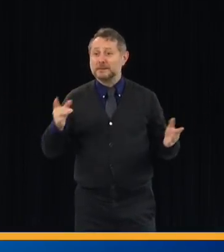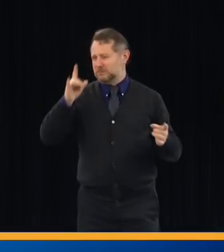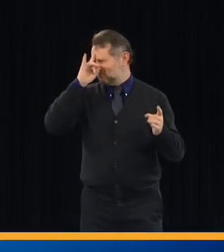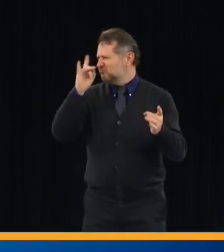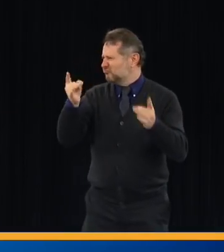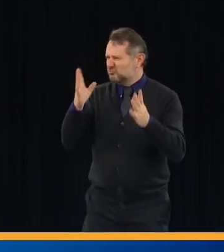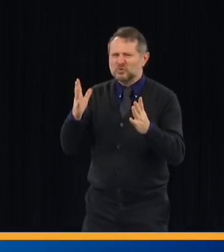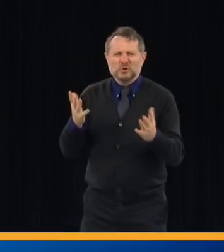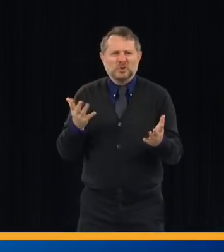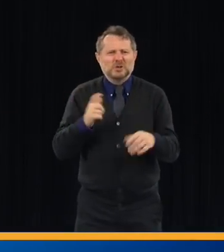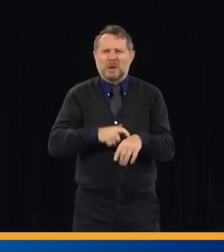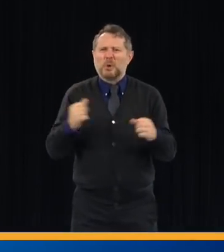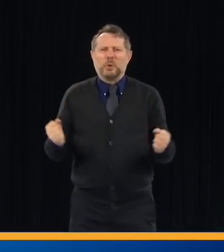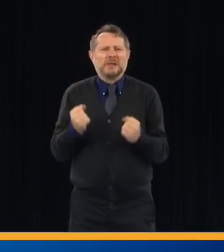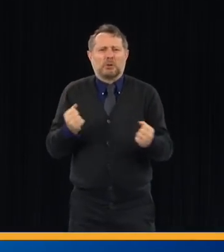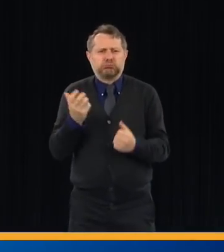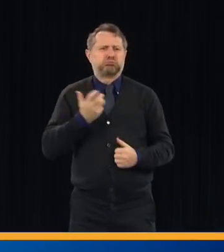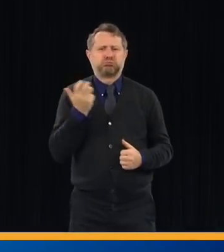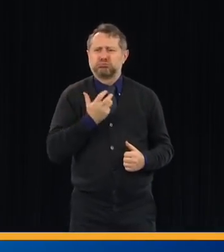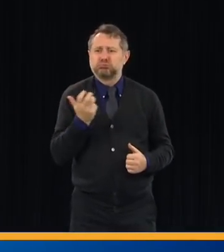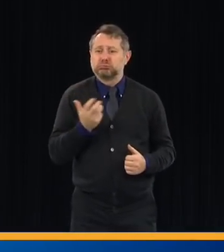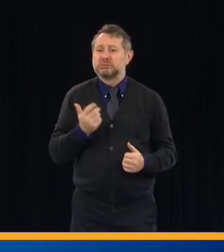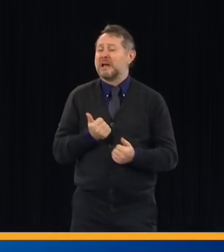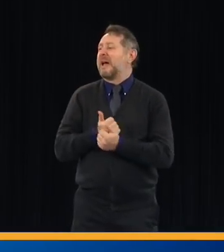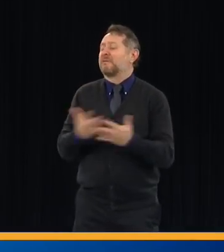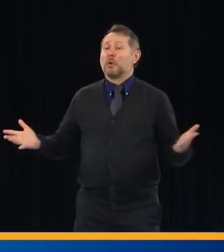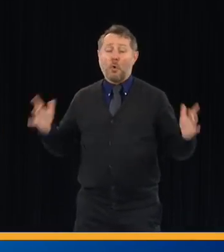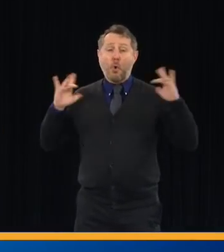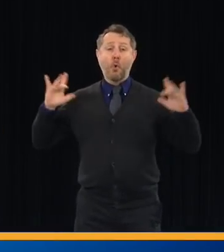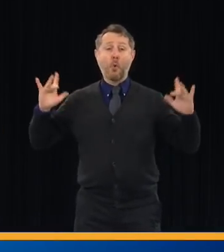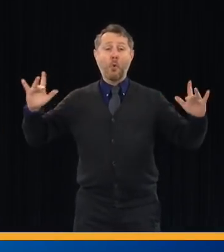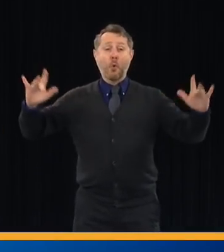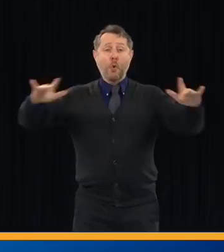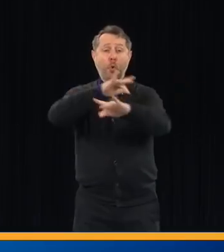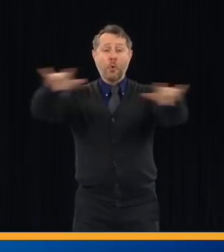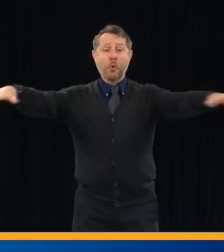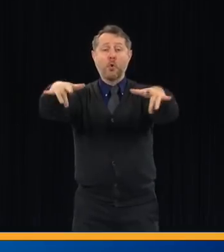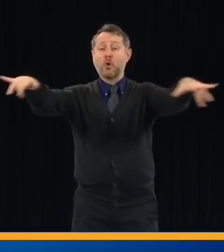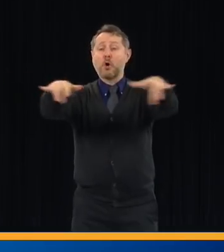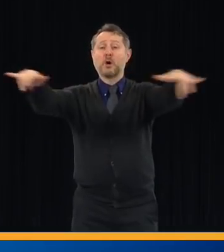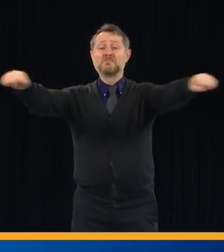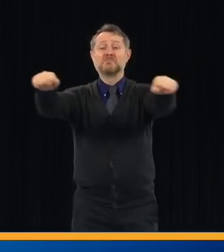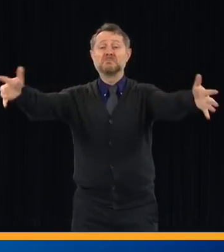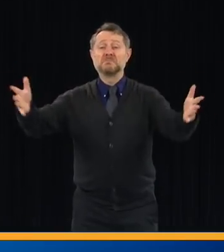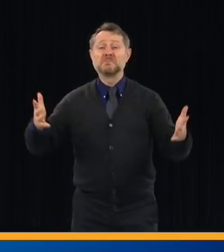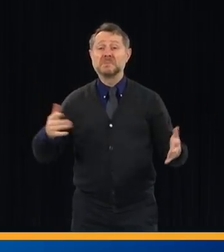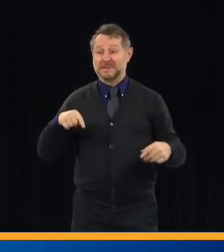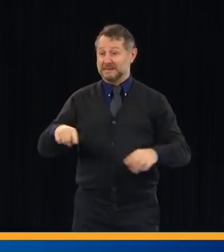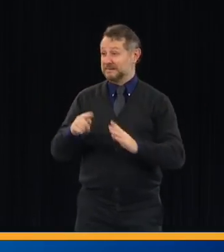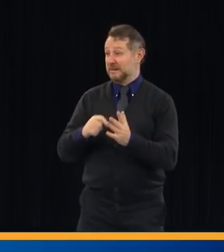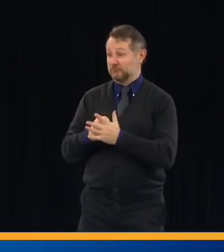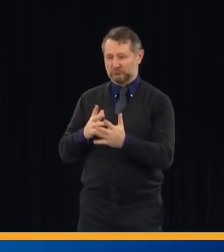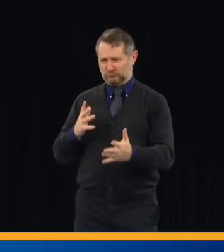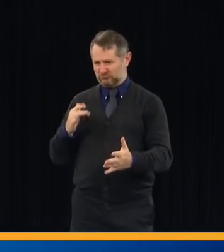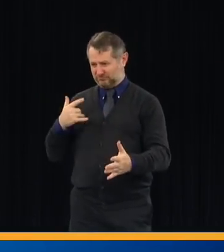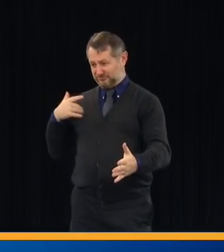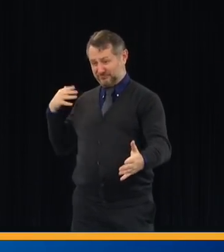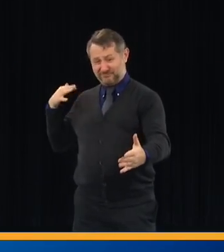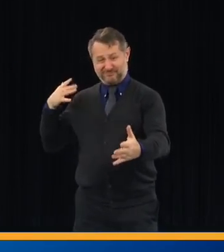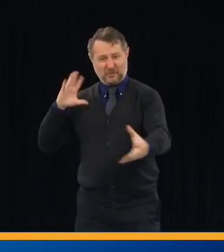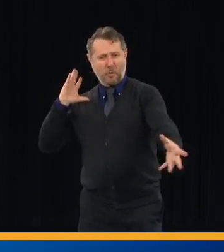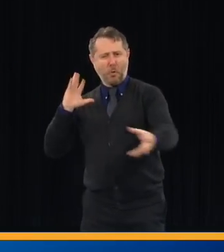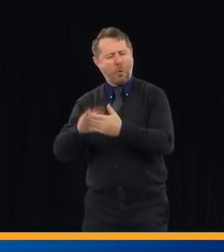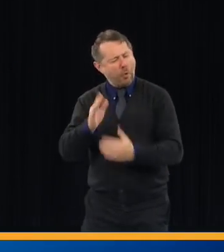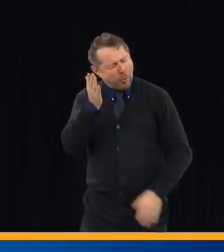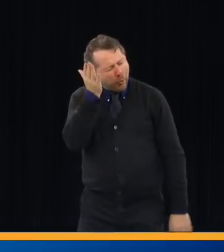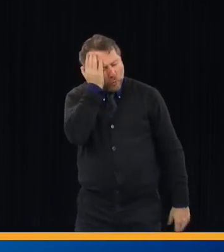where the earth becomes barren. This has been a cold period from a societal point of view,